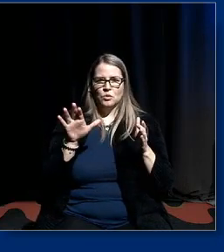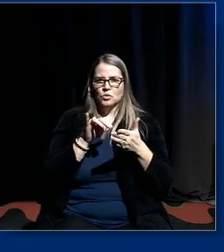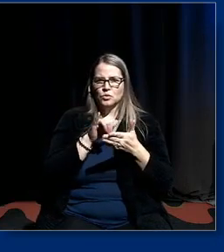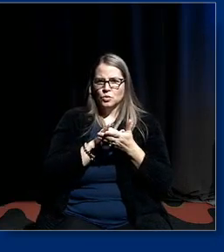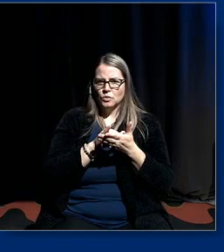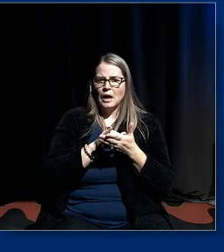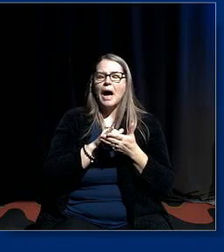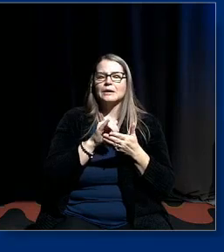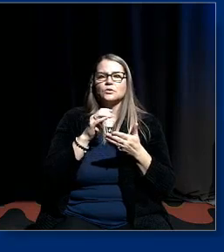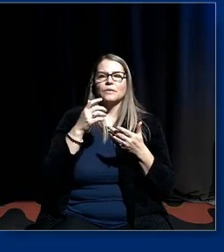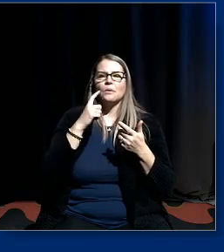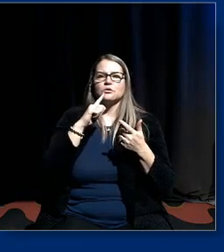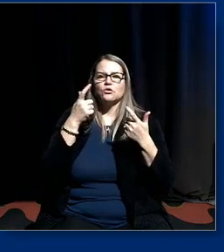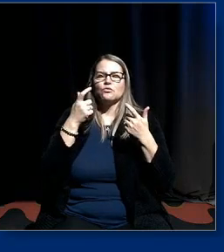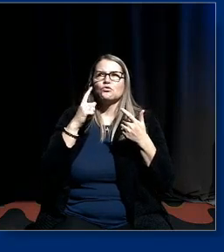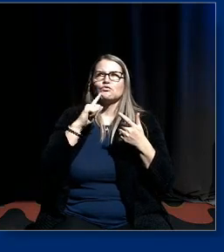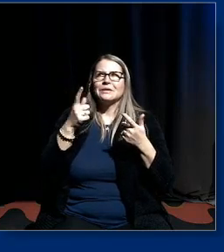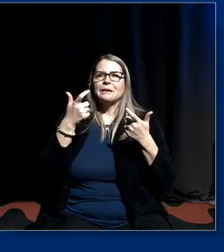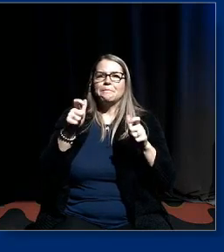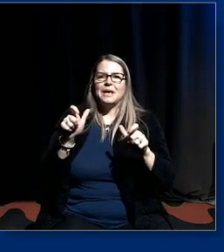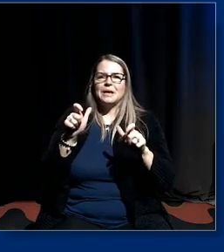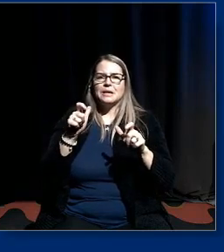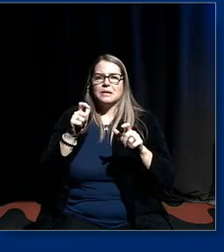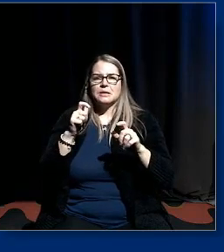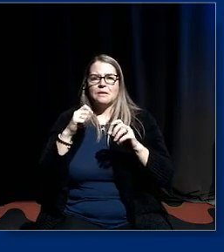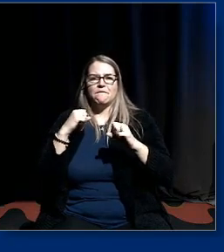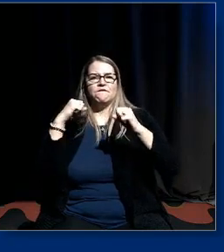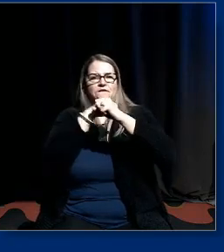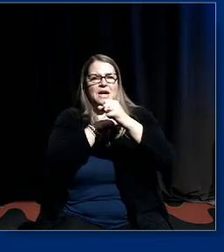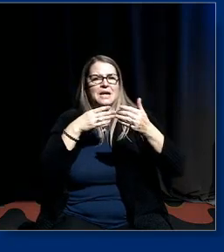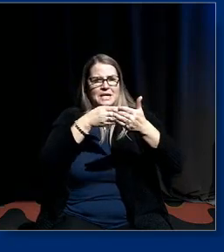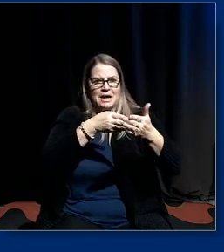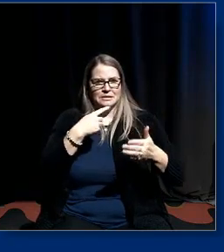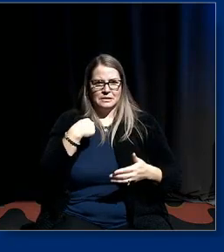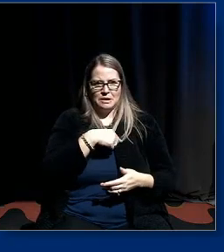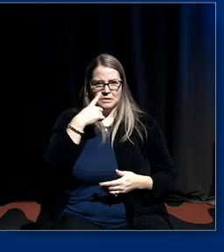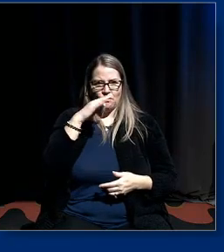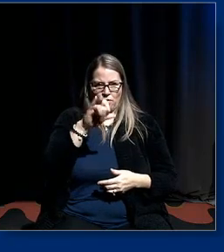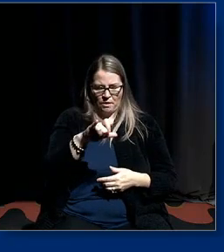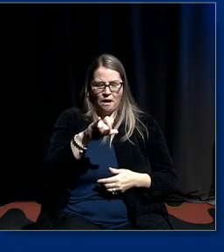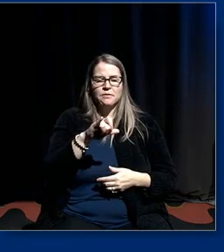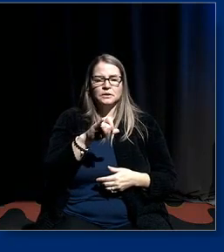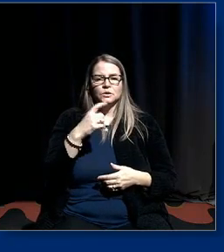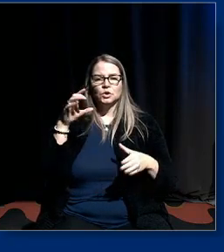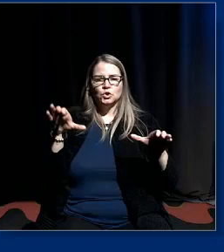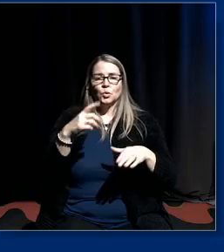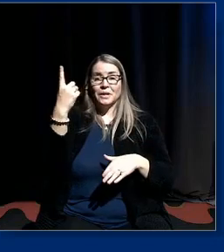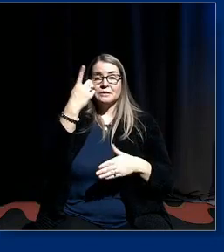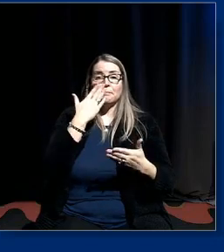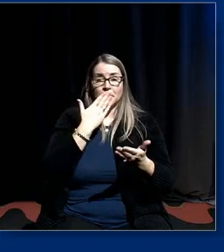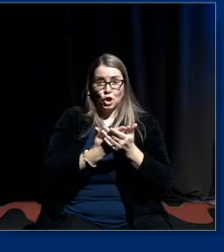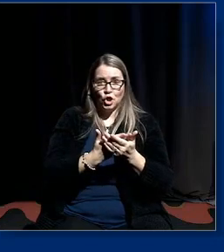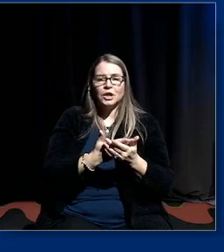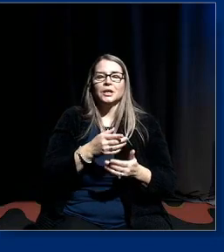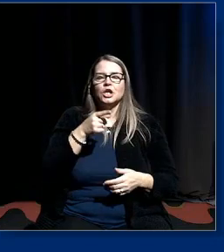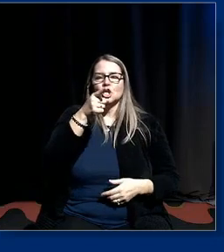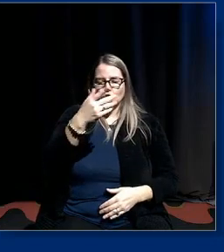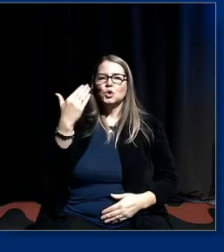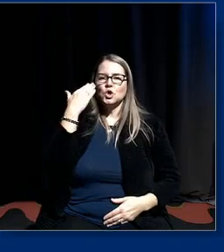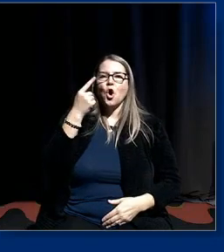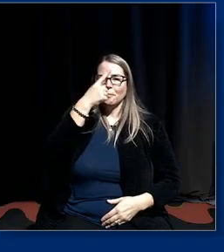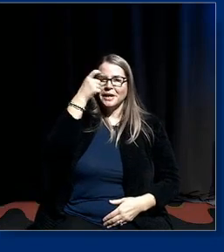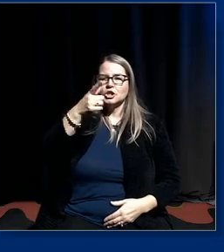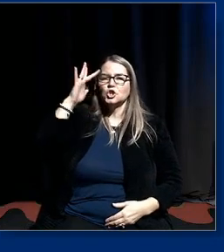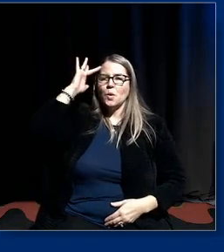was an enormous pushback on that i think one of the ways you know you're doing something good is when you really annoy people